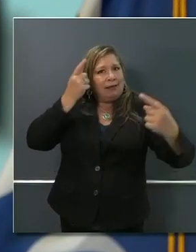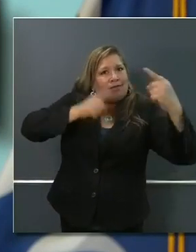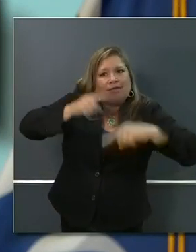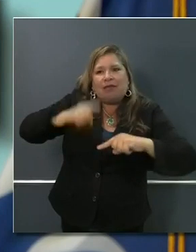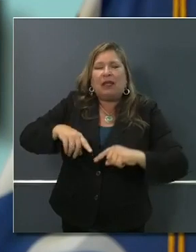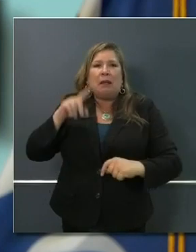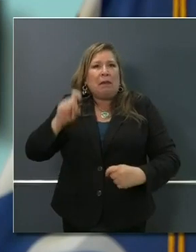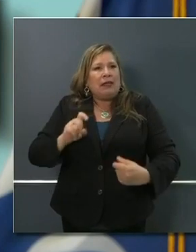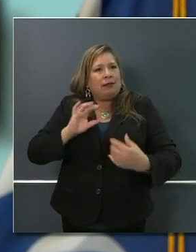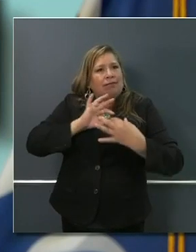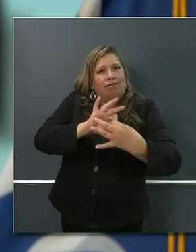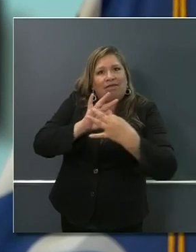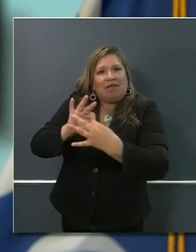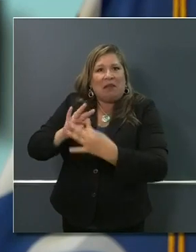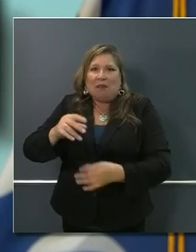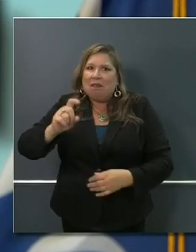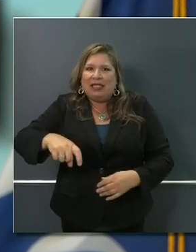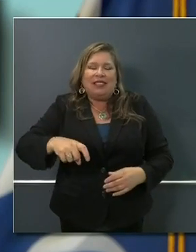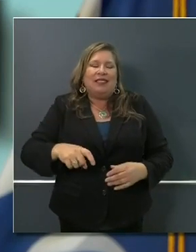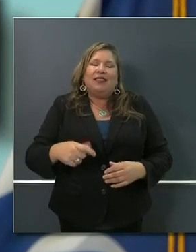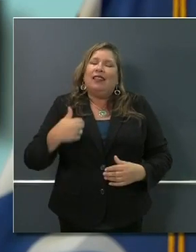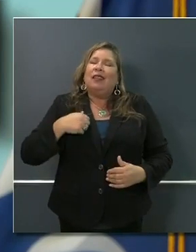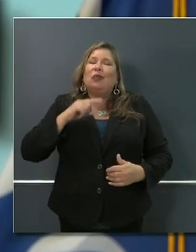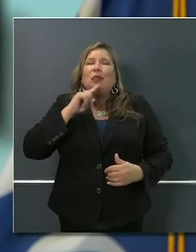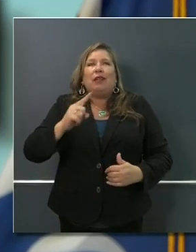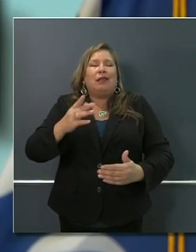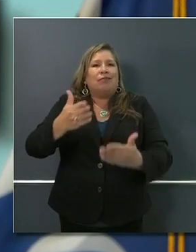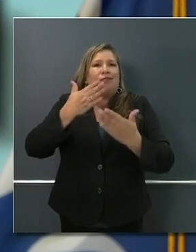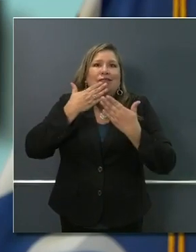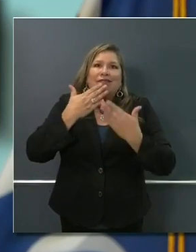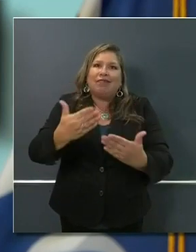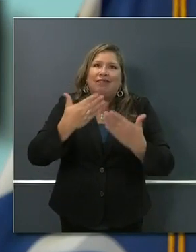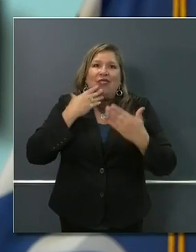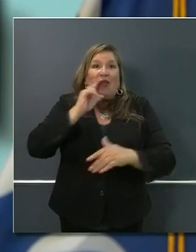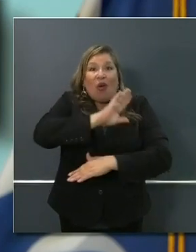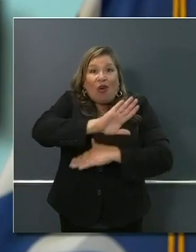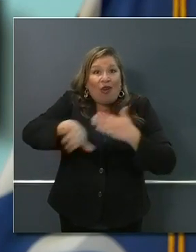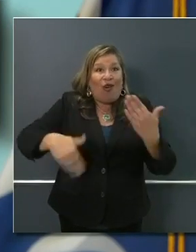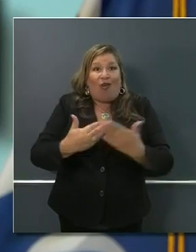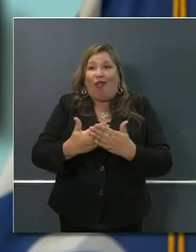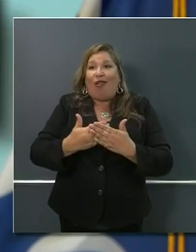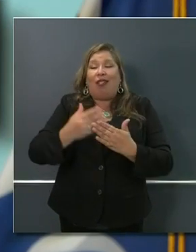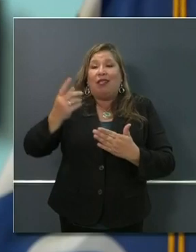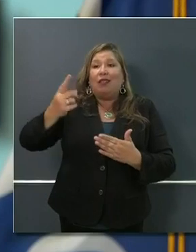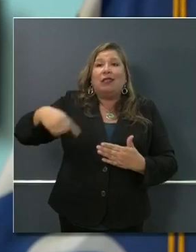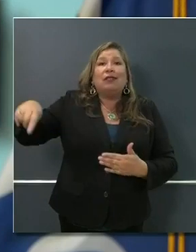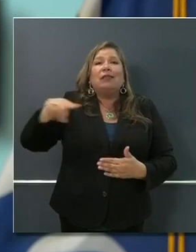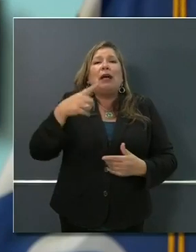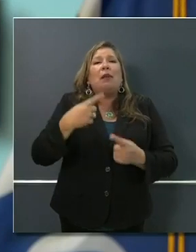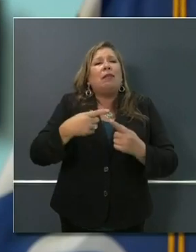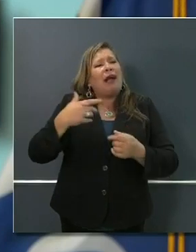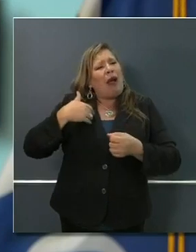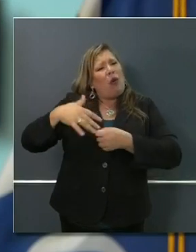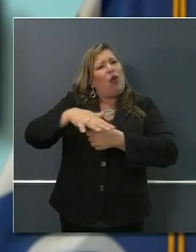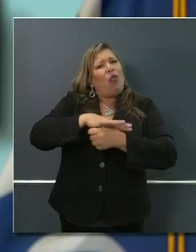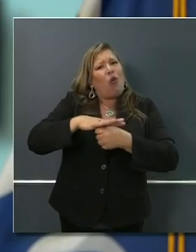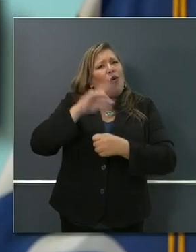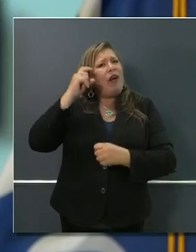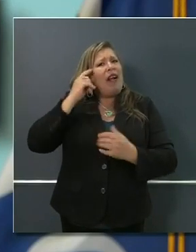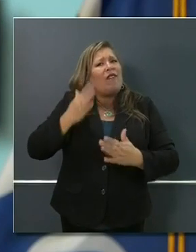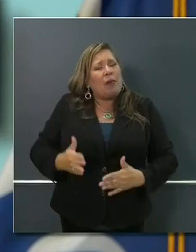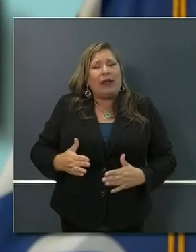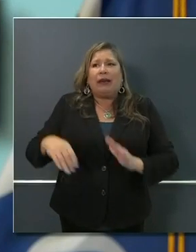And again, I just want to express deep gratitude for all of our local elected officials, our state and federal officials